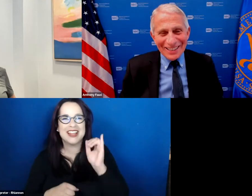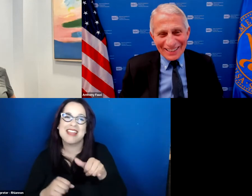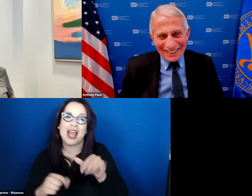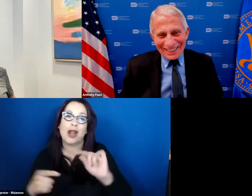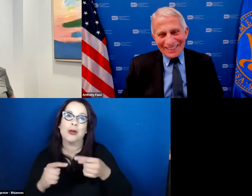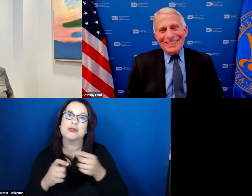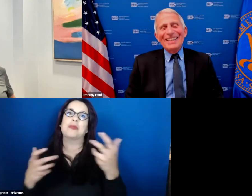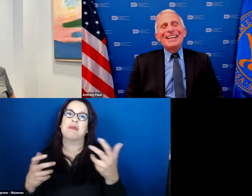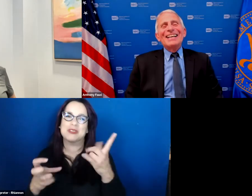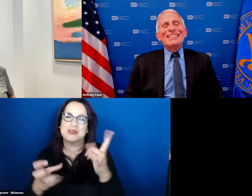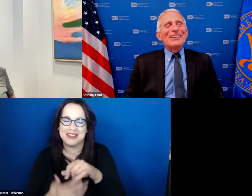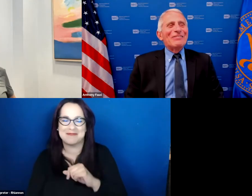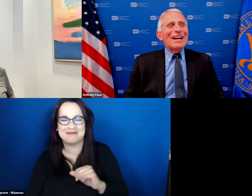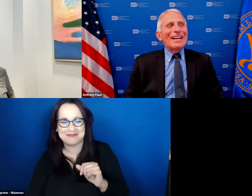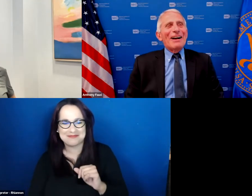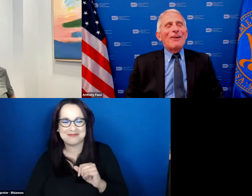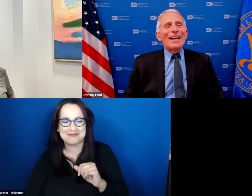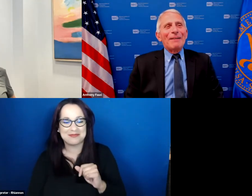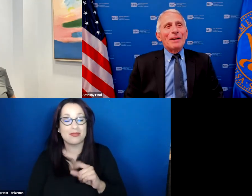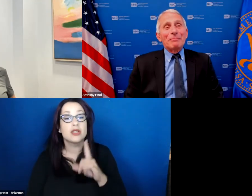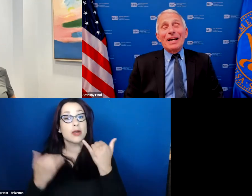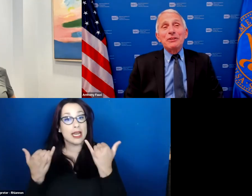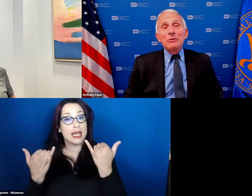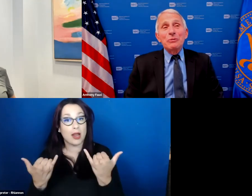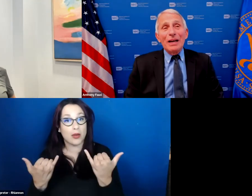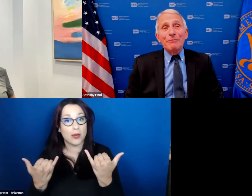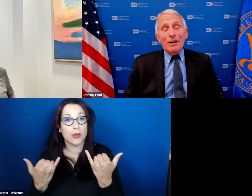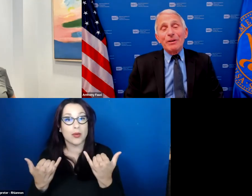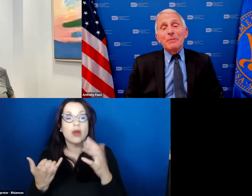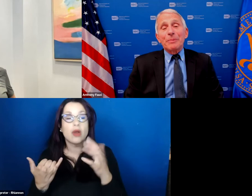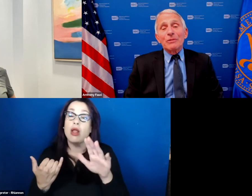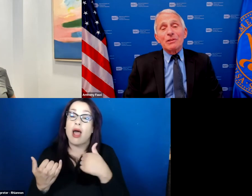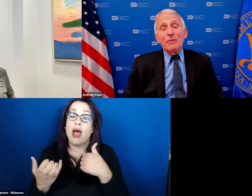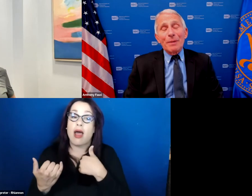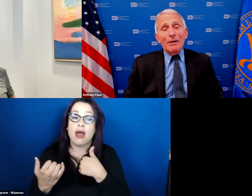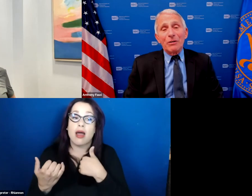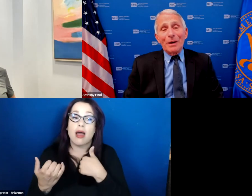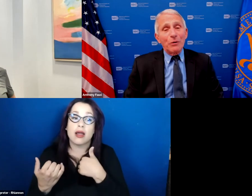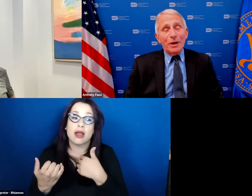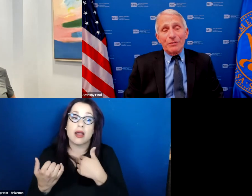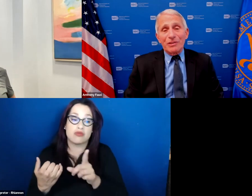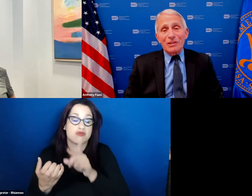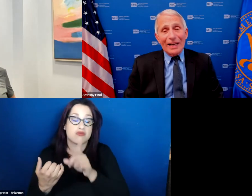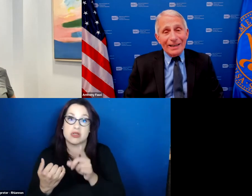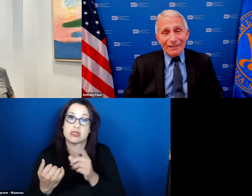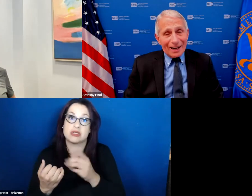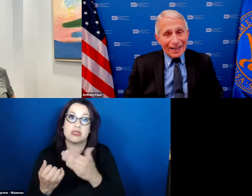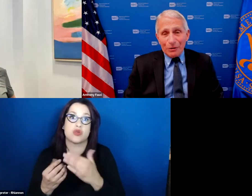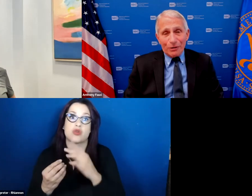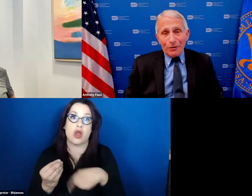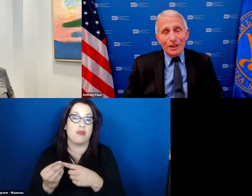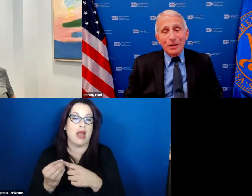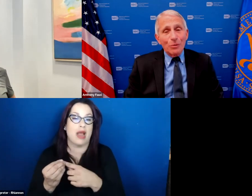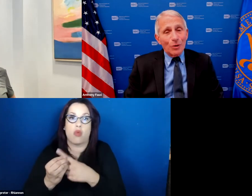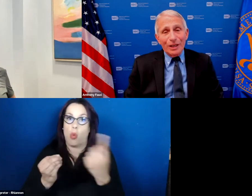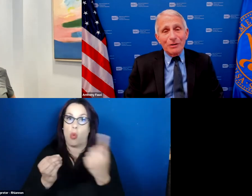so right now I but but I do am very compulsive about no matter whether it's late at night